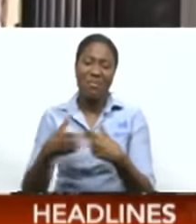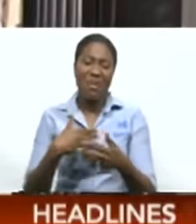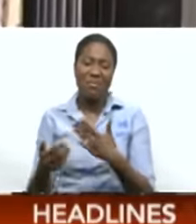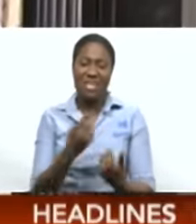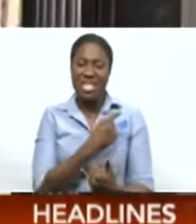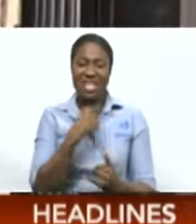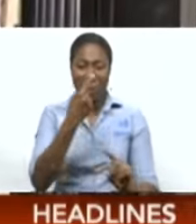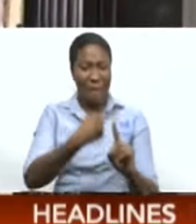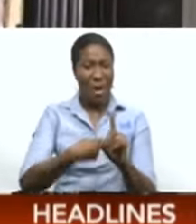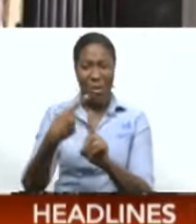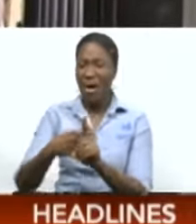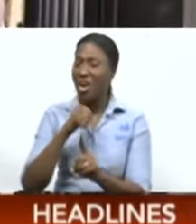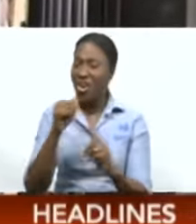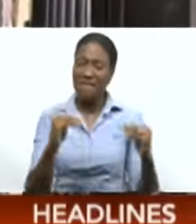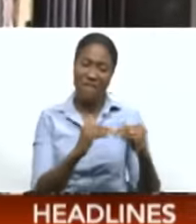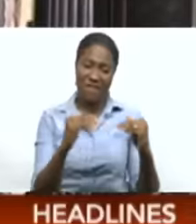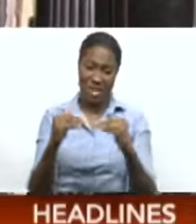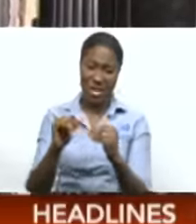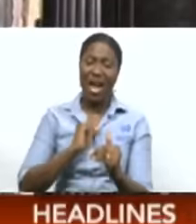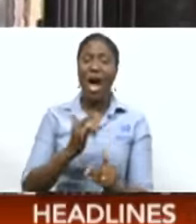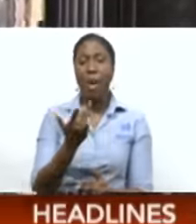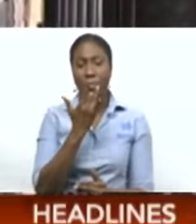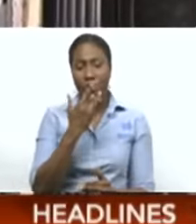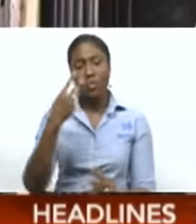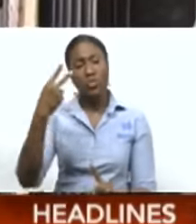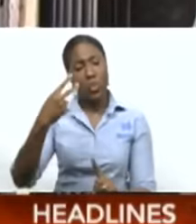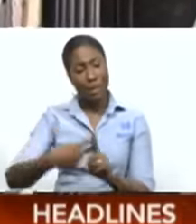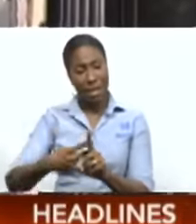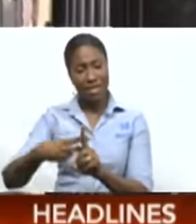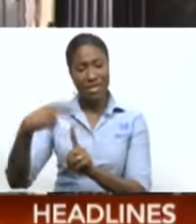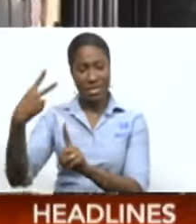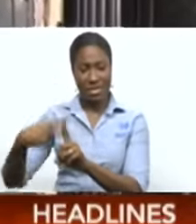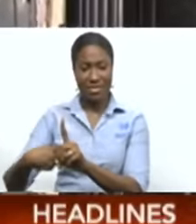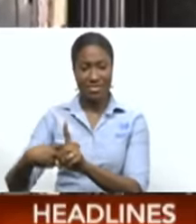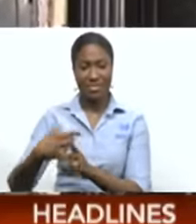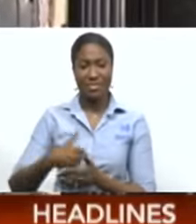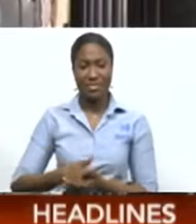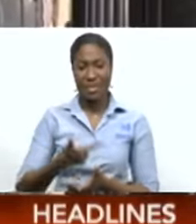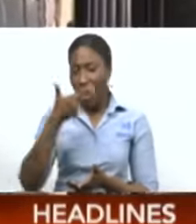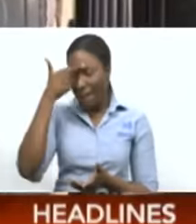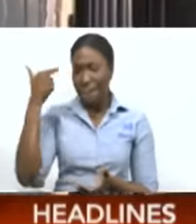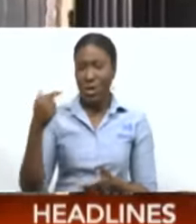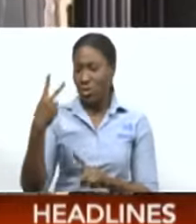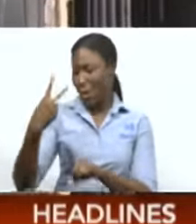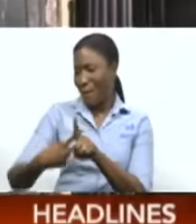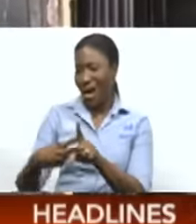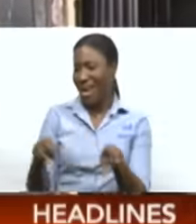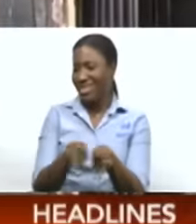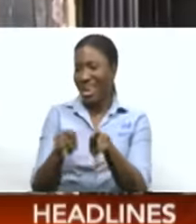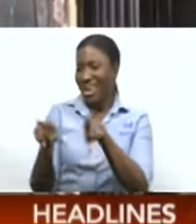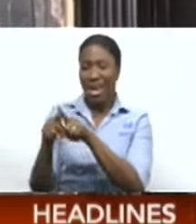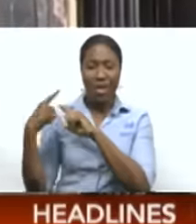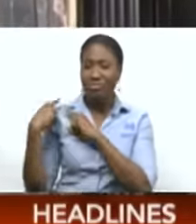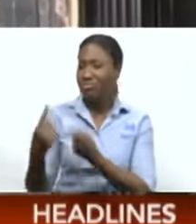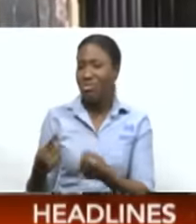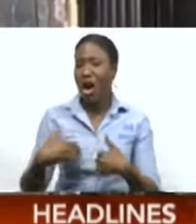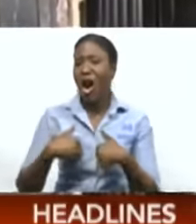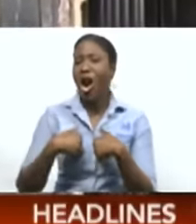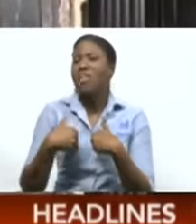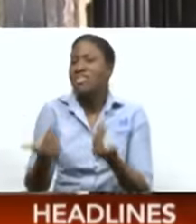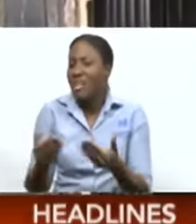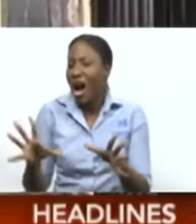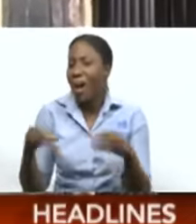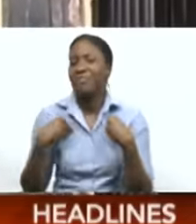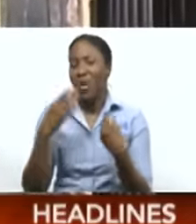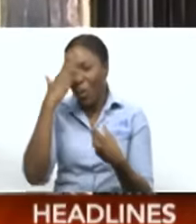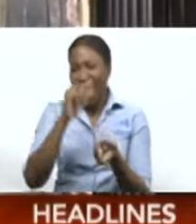unfair. I will support the two months, you know what mean, because it was already there from the start. People get accustomed to it. Why change it from